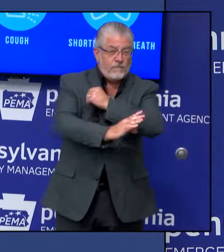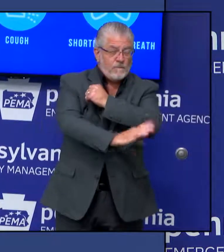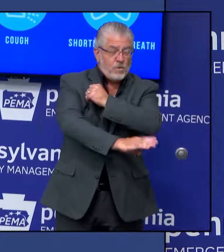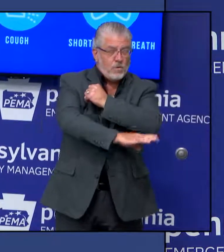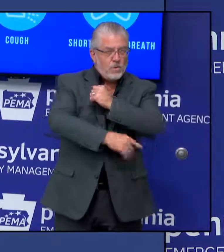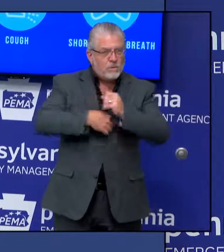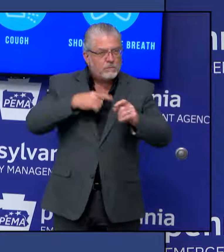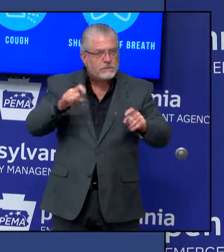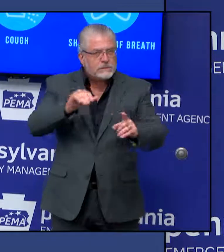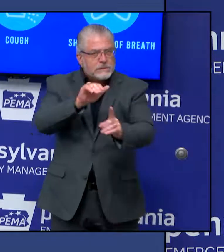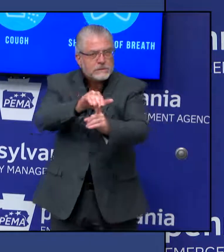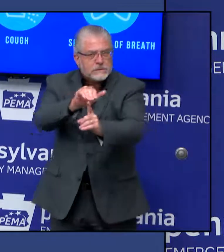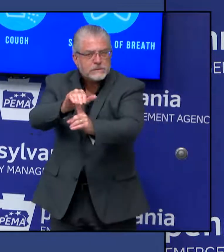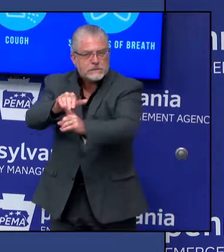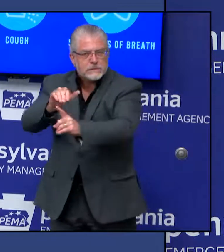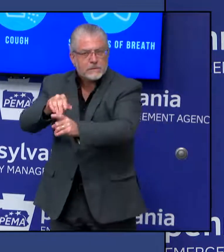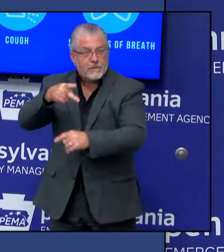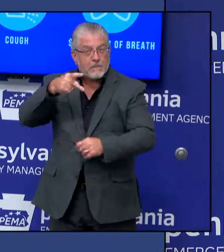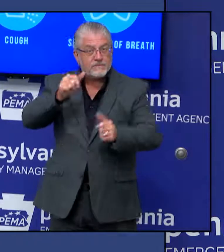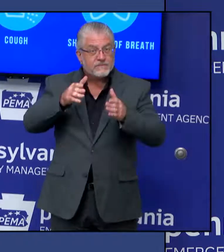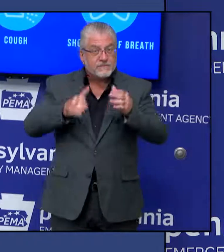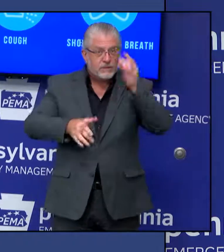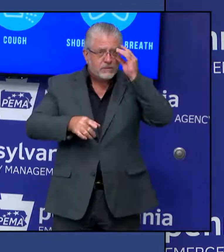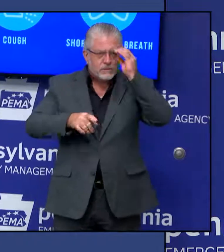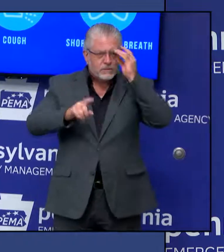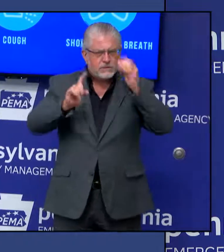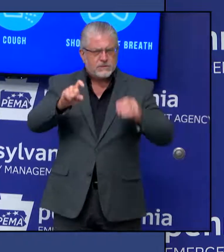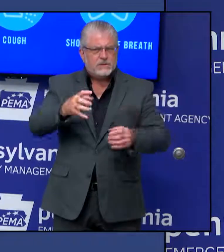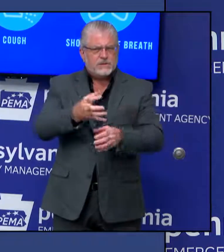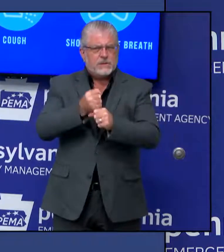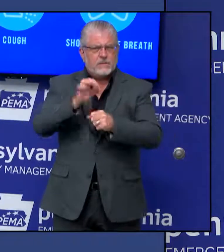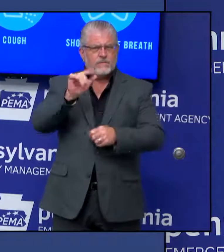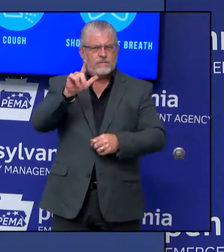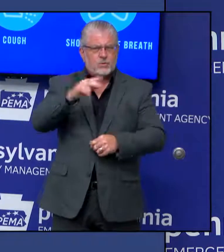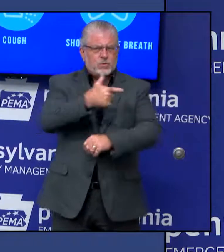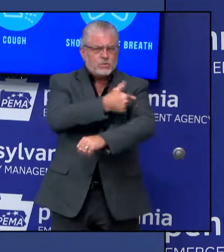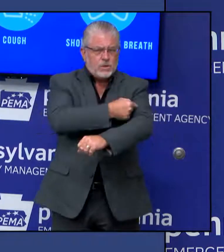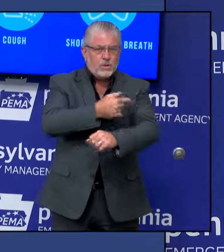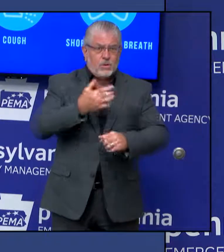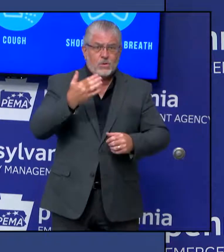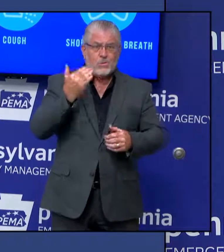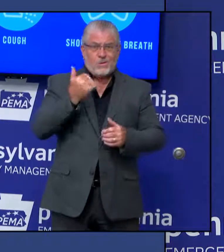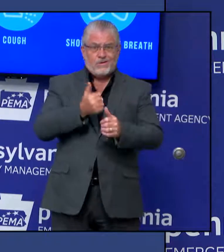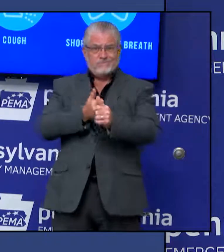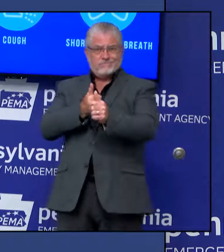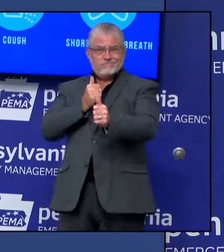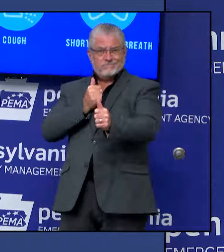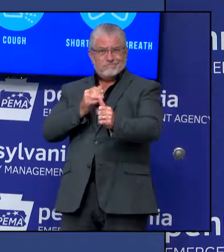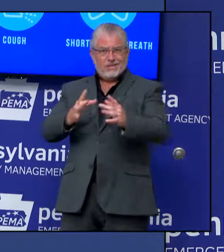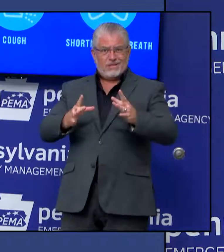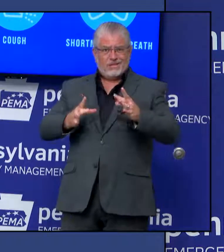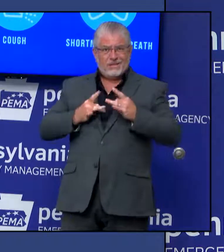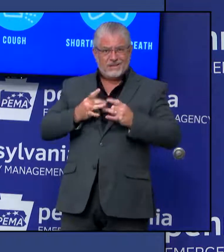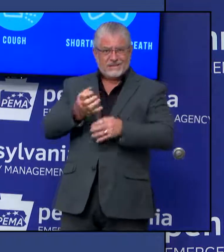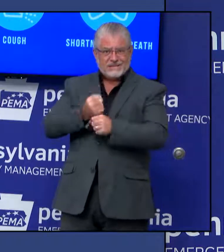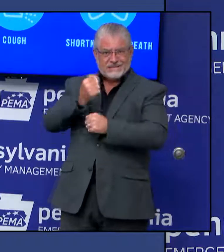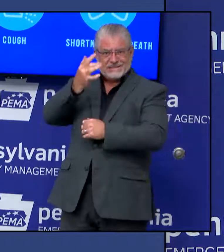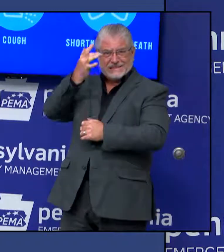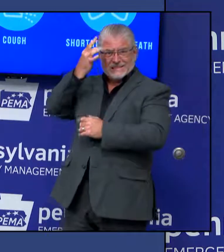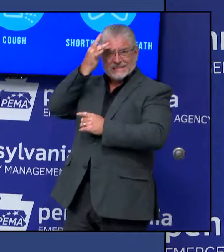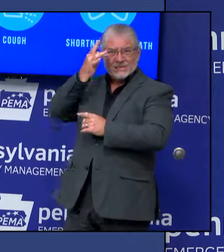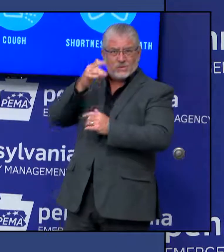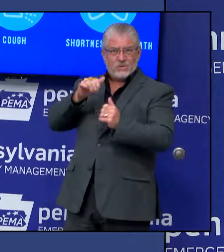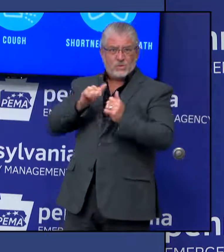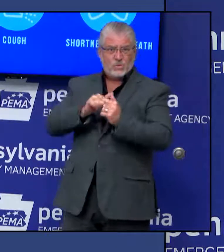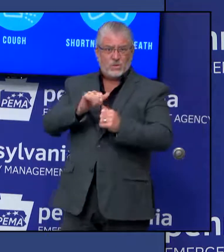to get a flu shot to avoid getting influenza. We talk about how the flu vaccine is